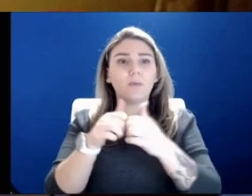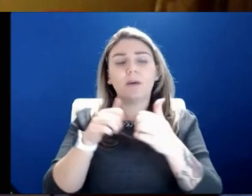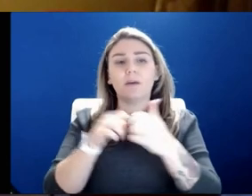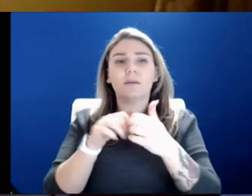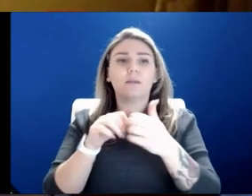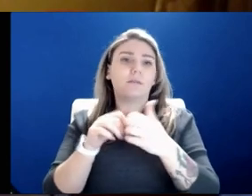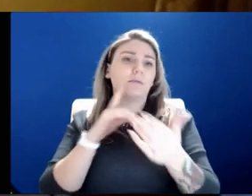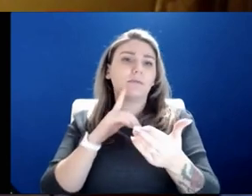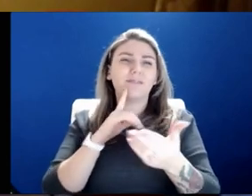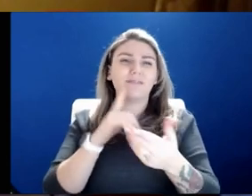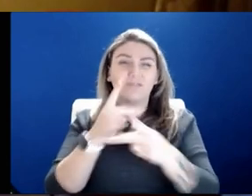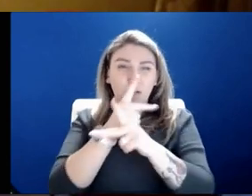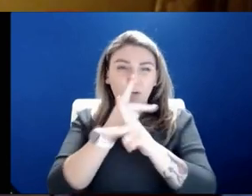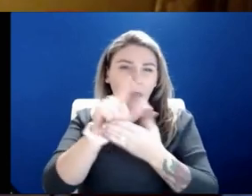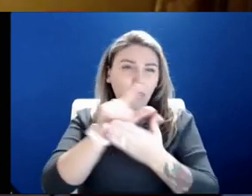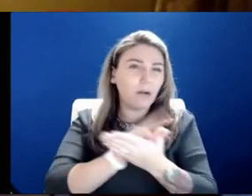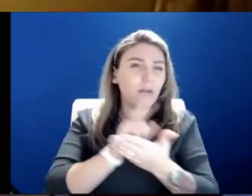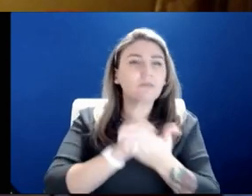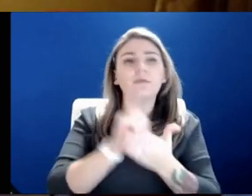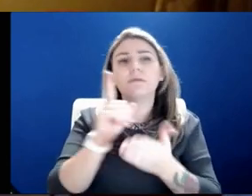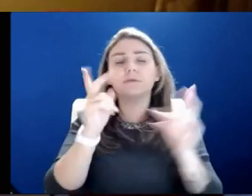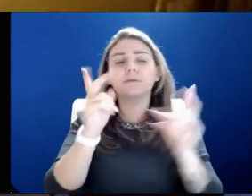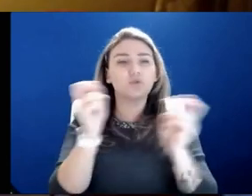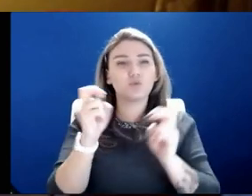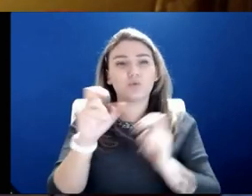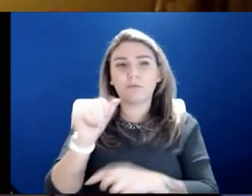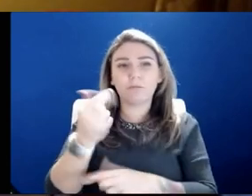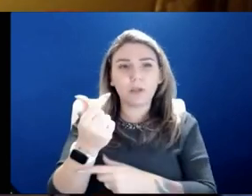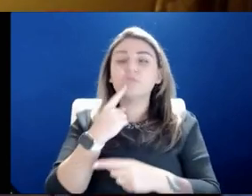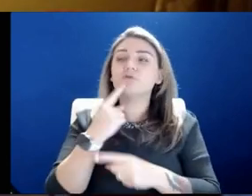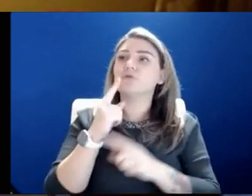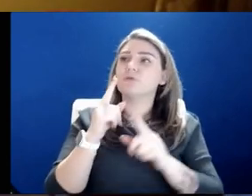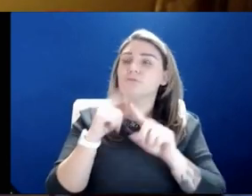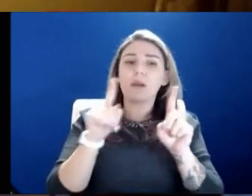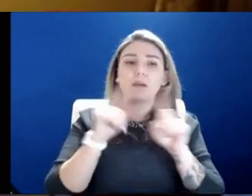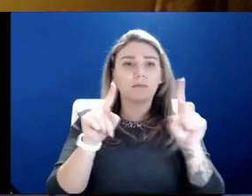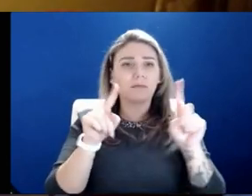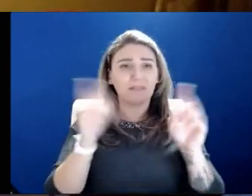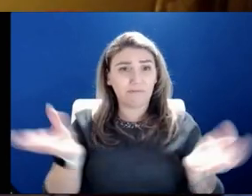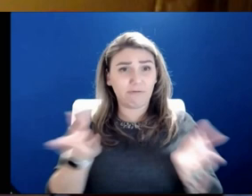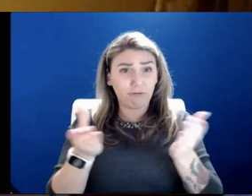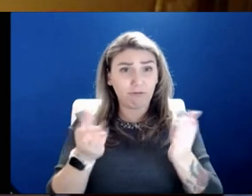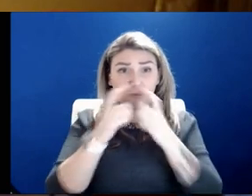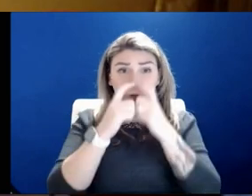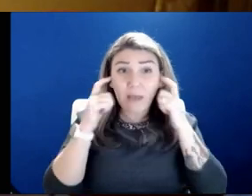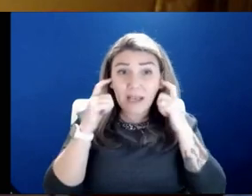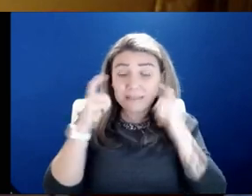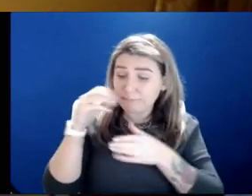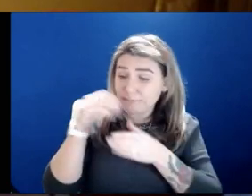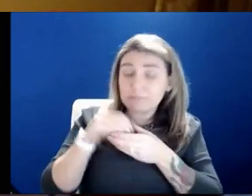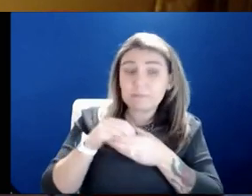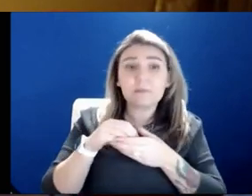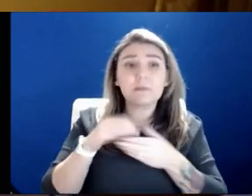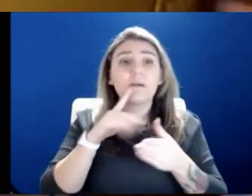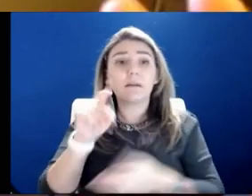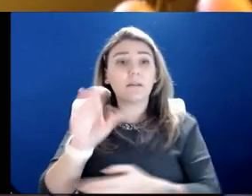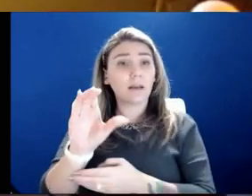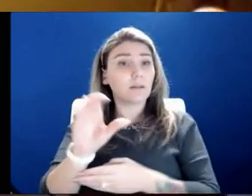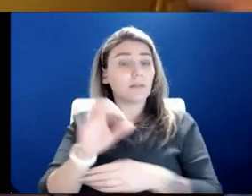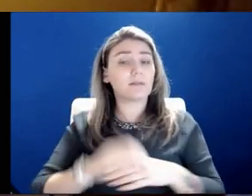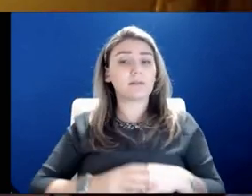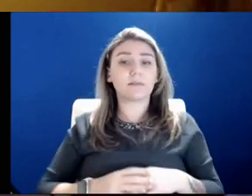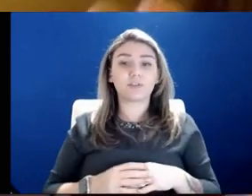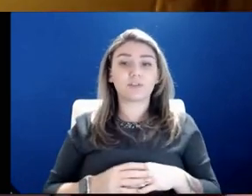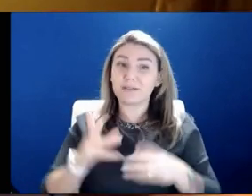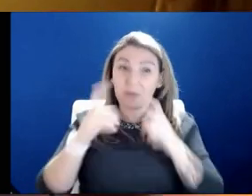recognize its importance and continue in Kansas City to recommend, um, masking indoors. Uh, if, if you, not just masking